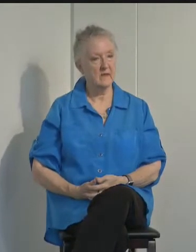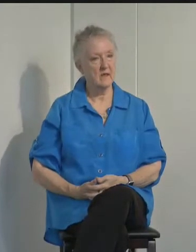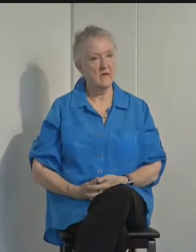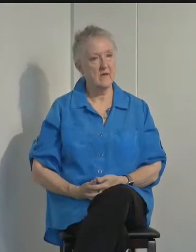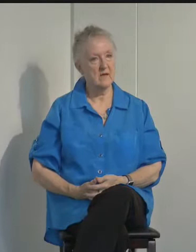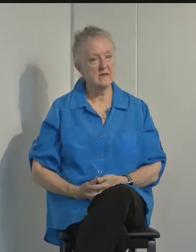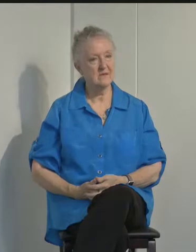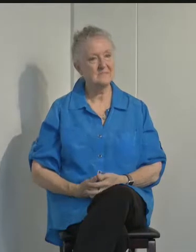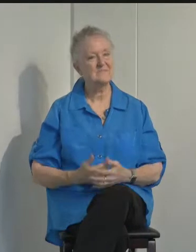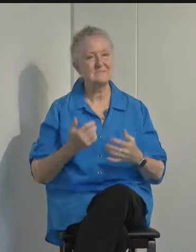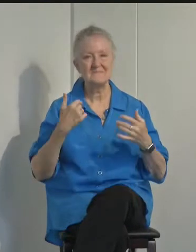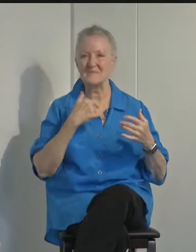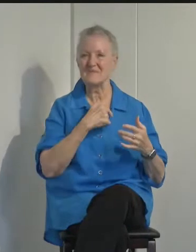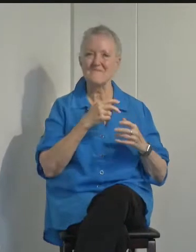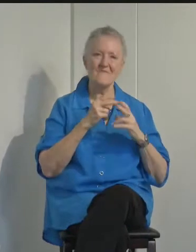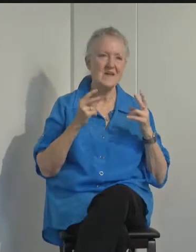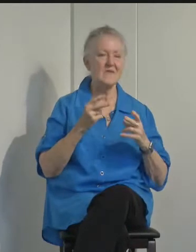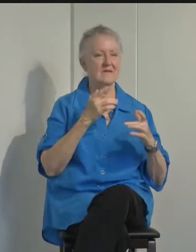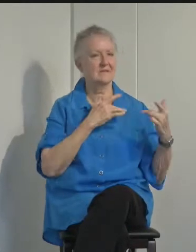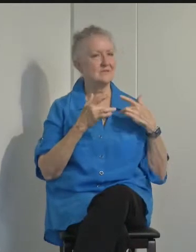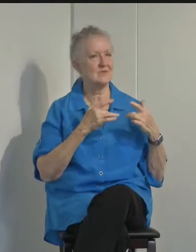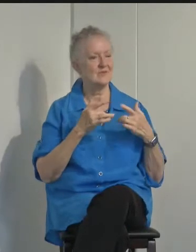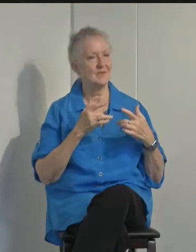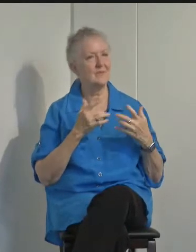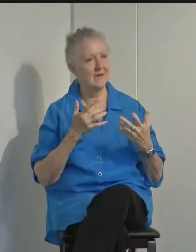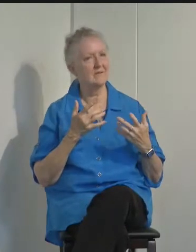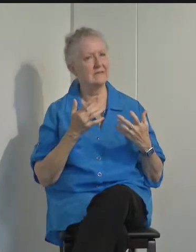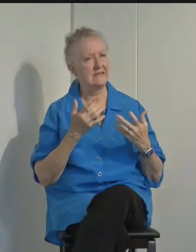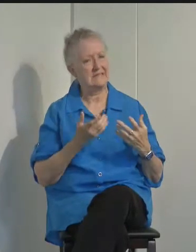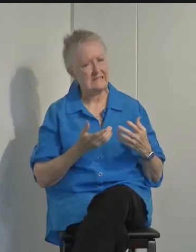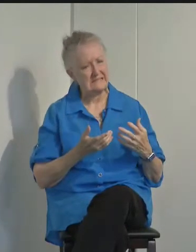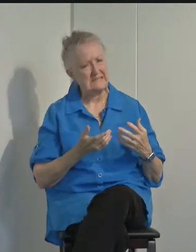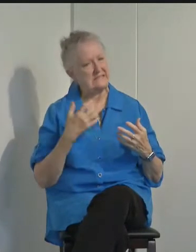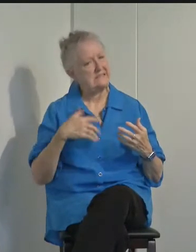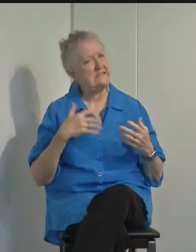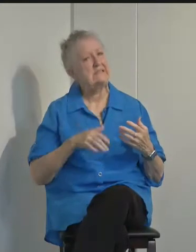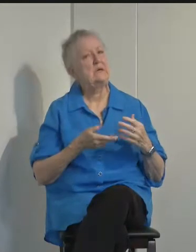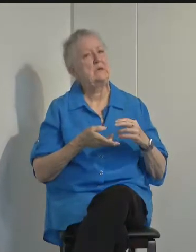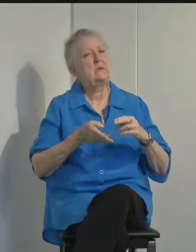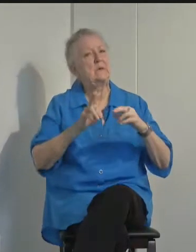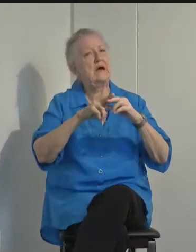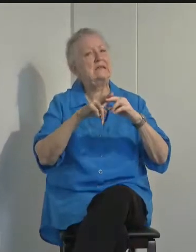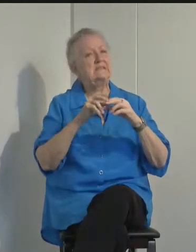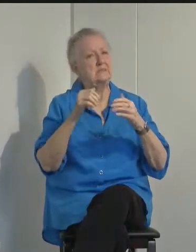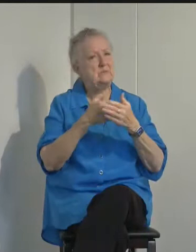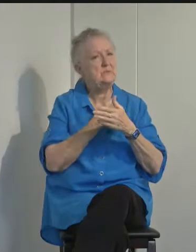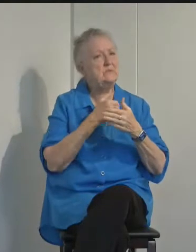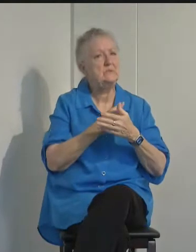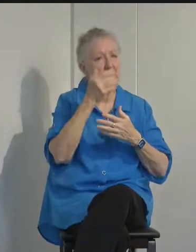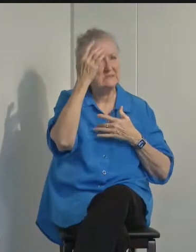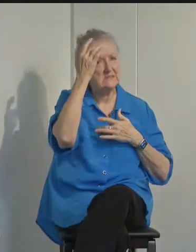We are very concerned about the significant rise in new cases across the country.